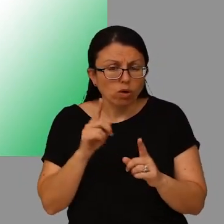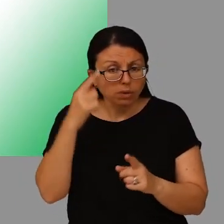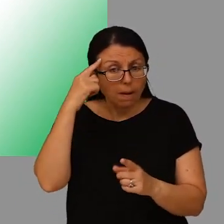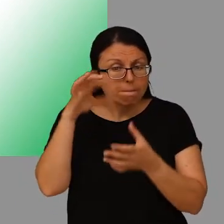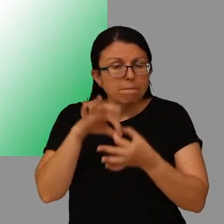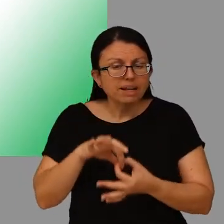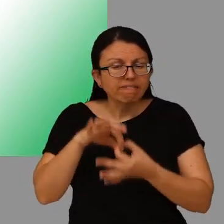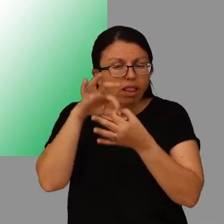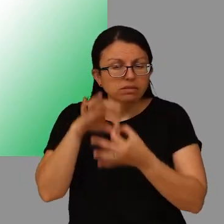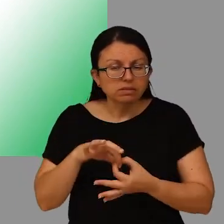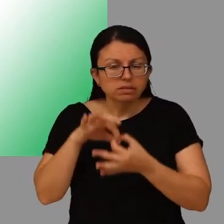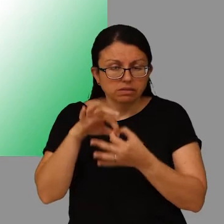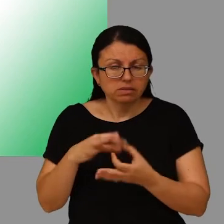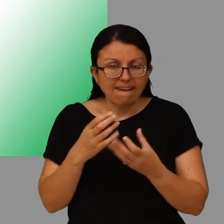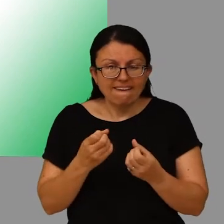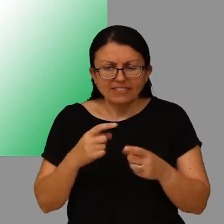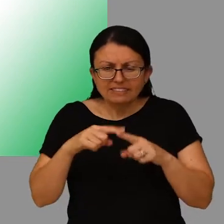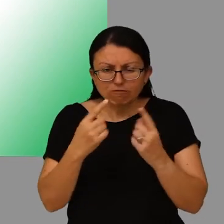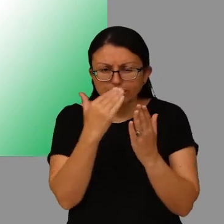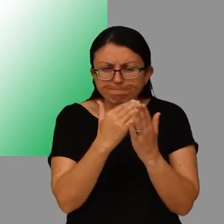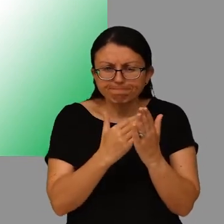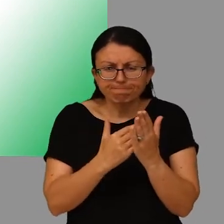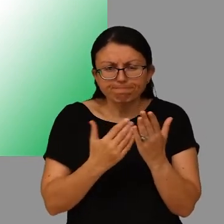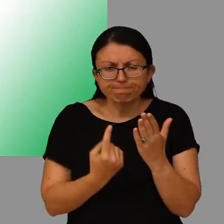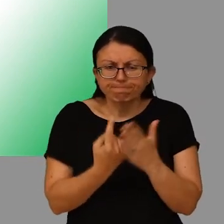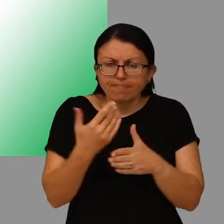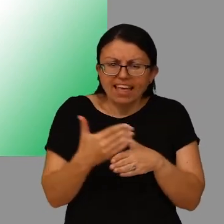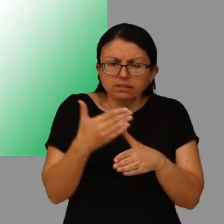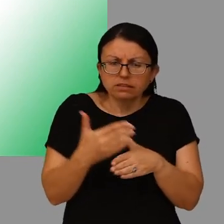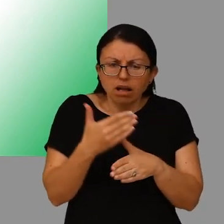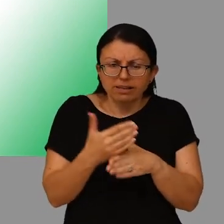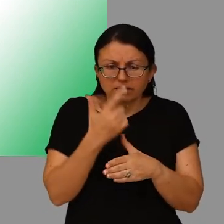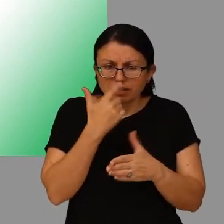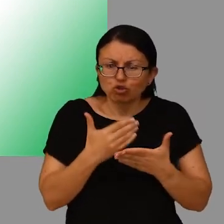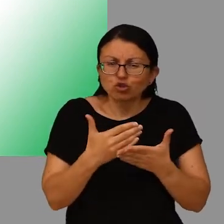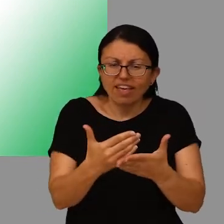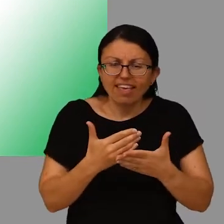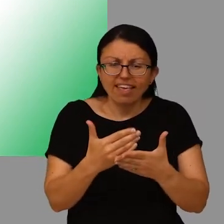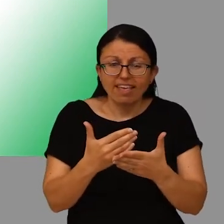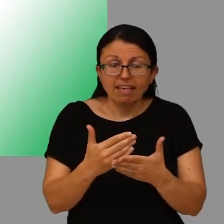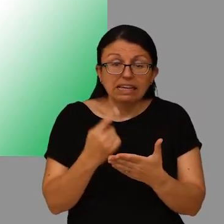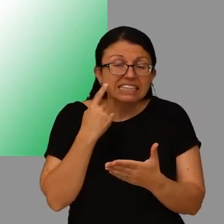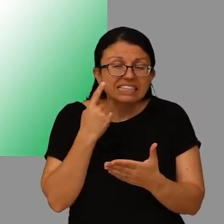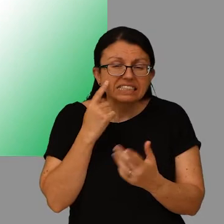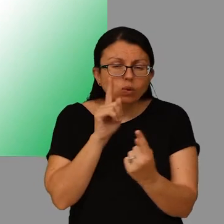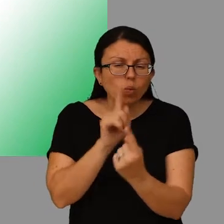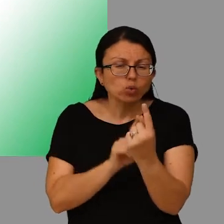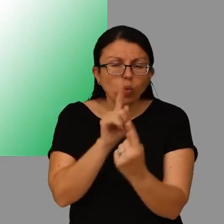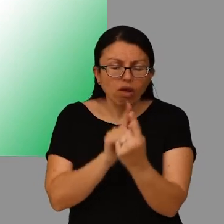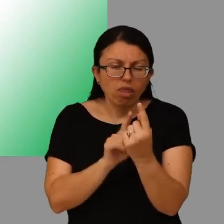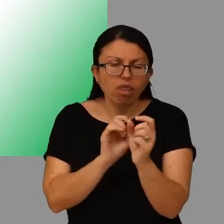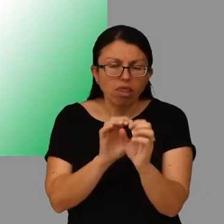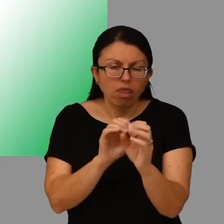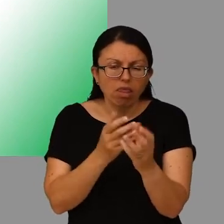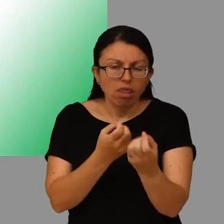mindfulness. We have got some exercises that we can share with you on this but it's much easier to do those